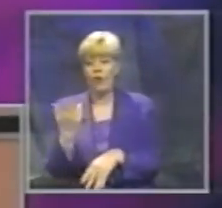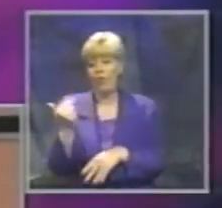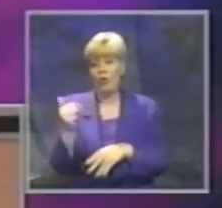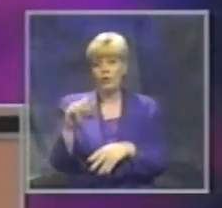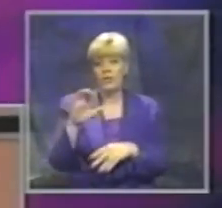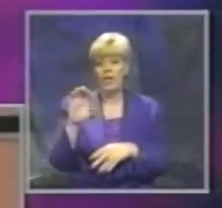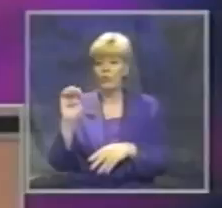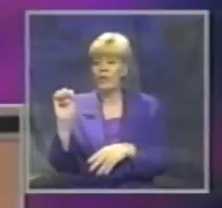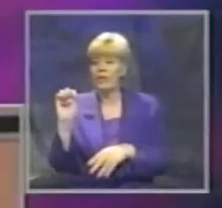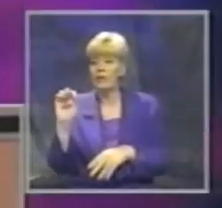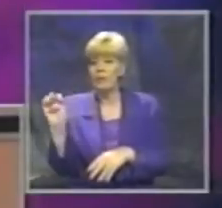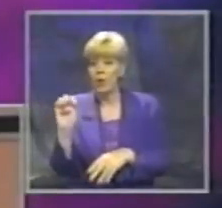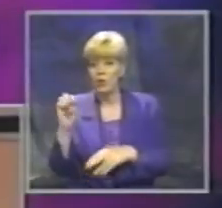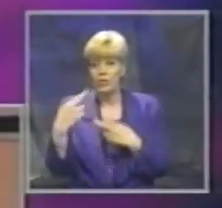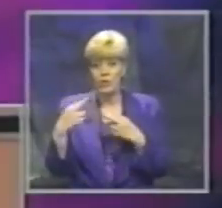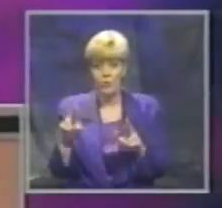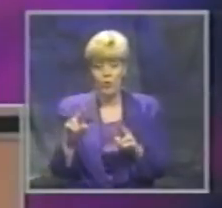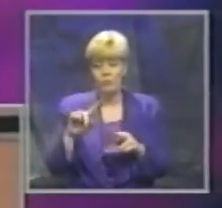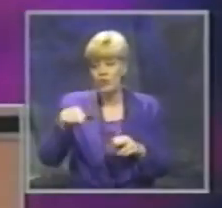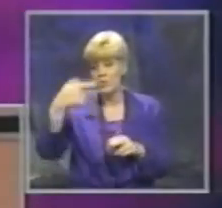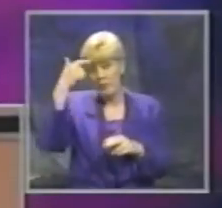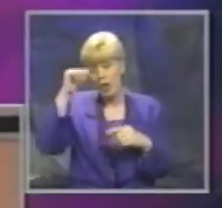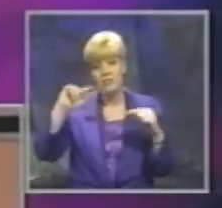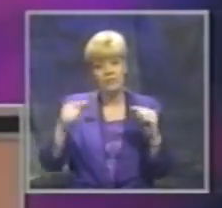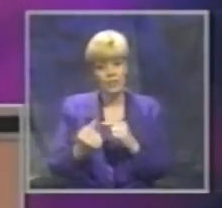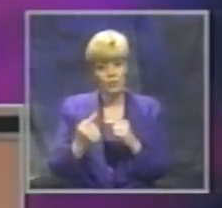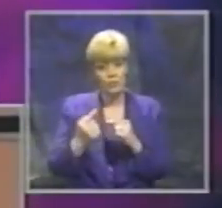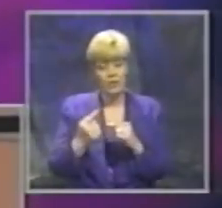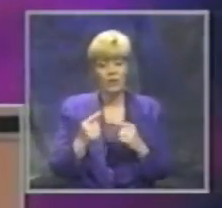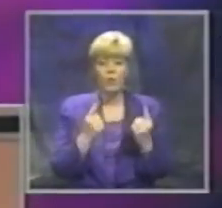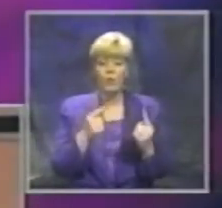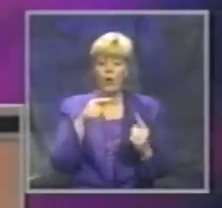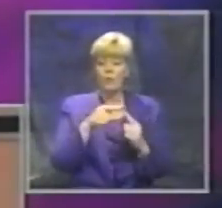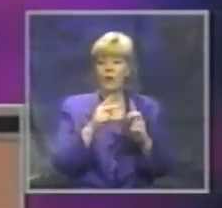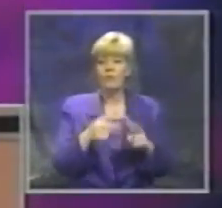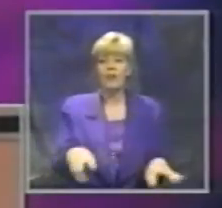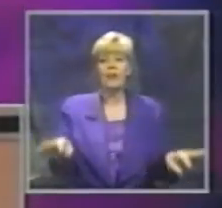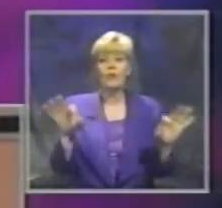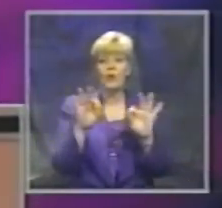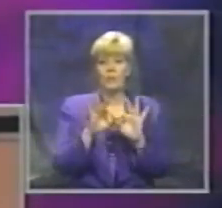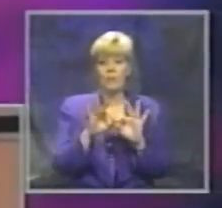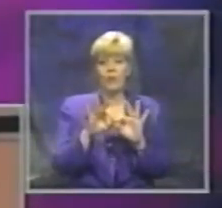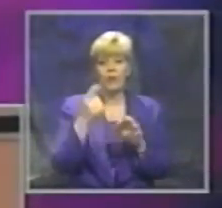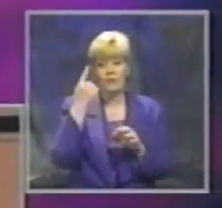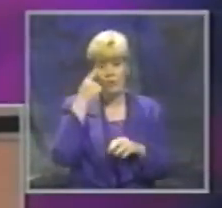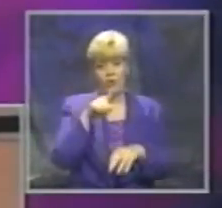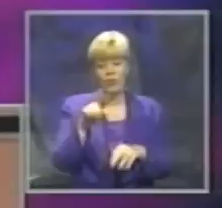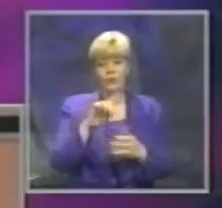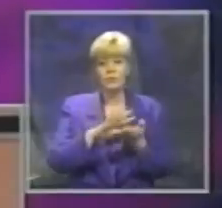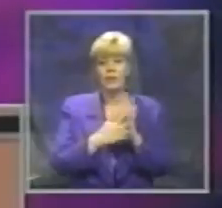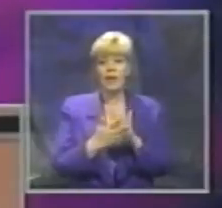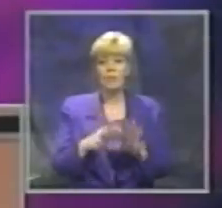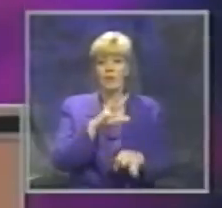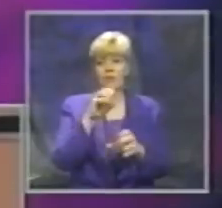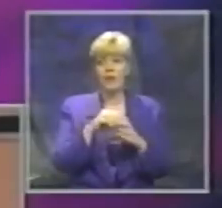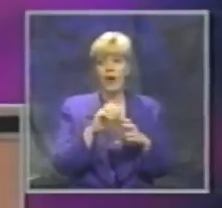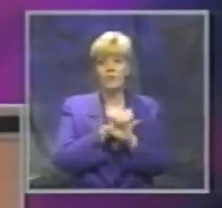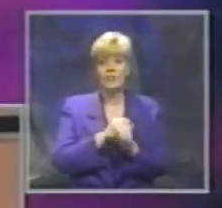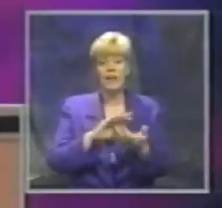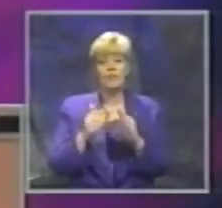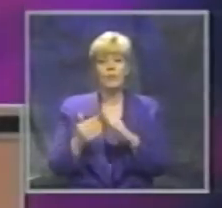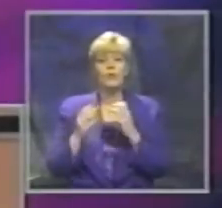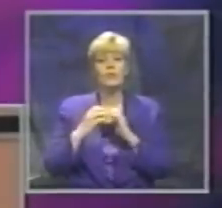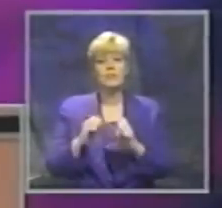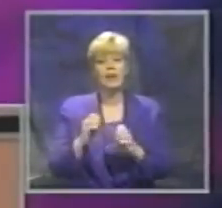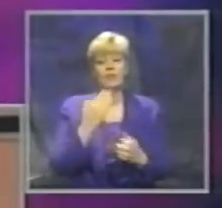ER visits just due to injury. One point that is very important for those becoming involved in safe communities' efforts,